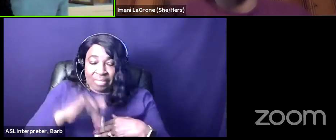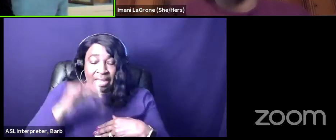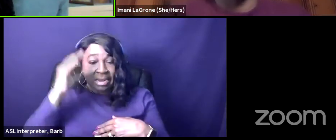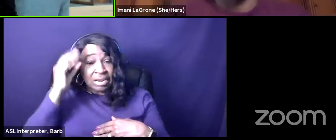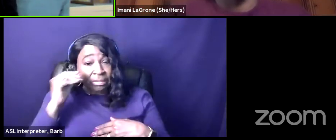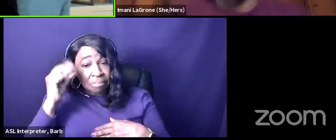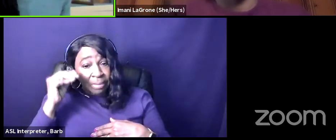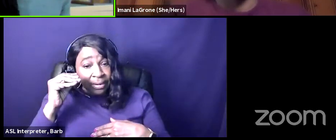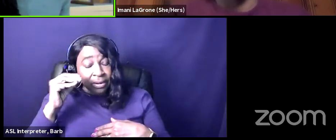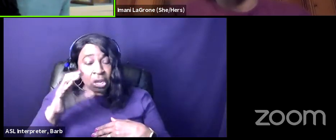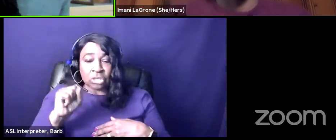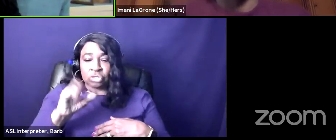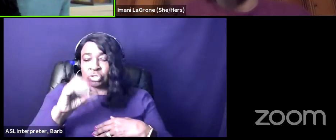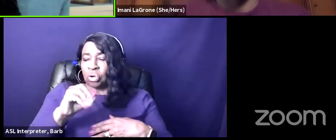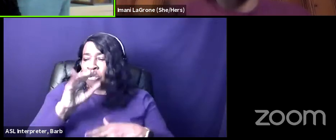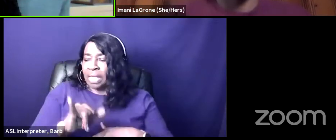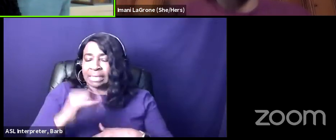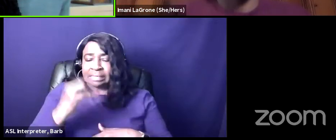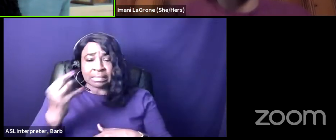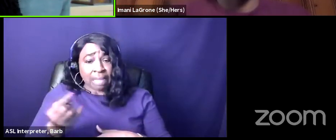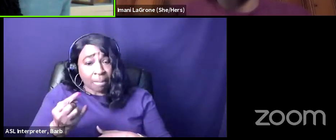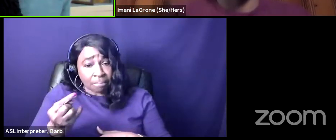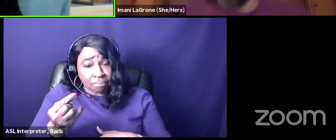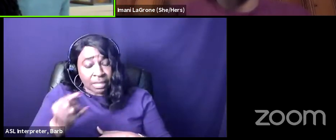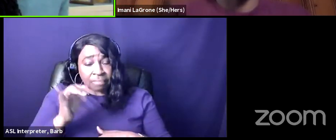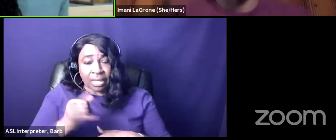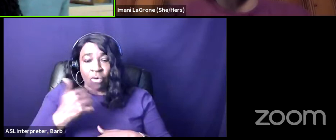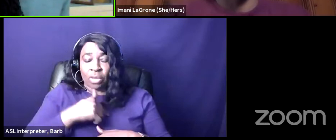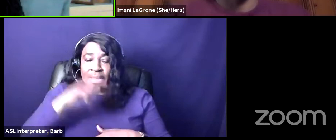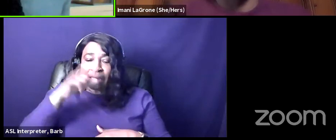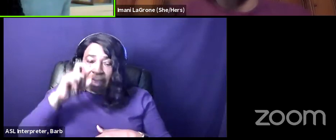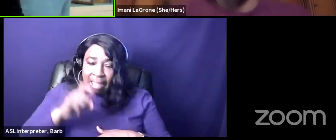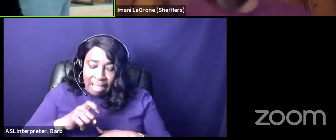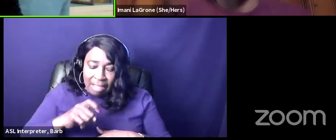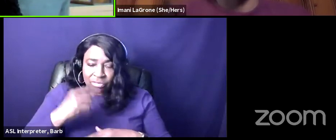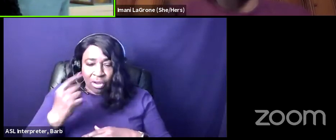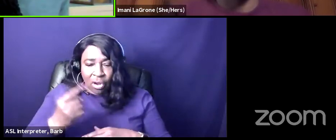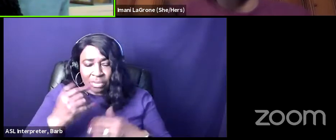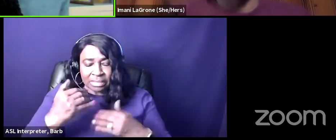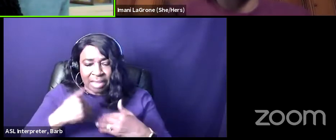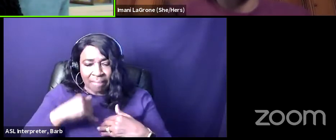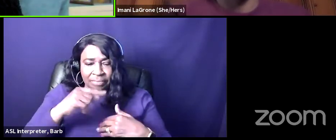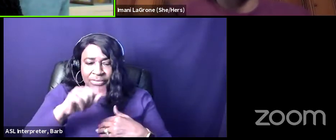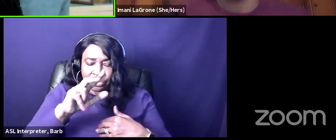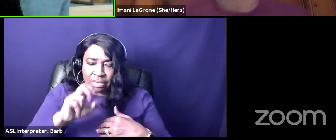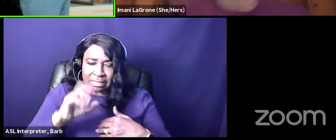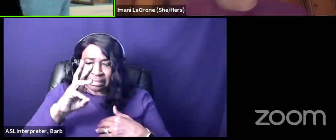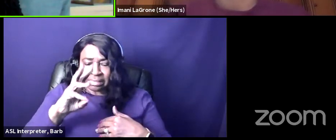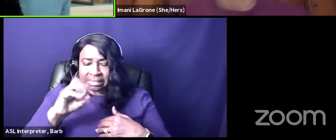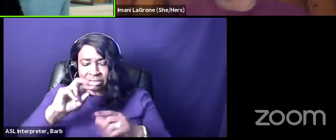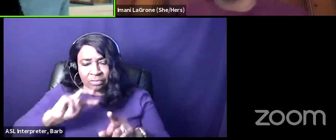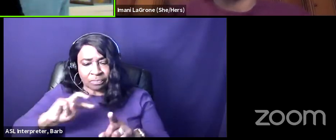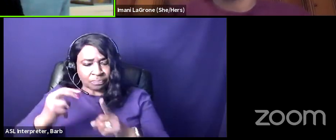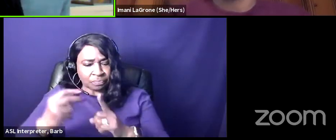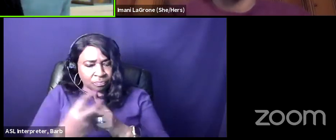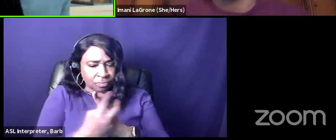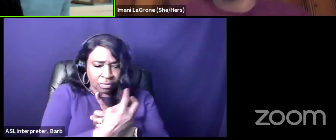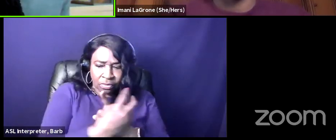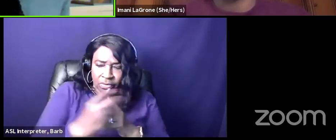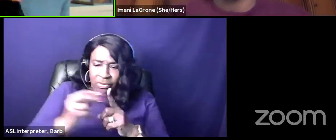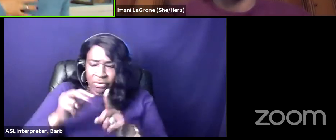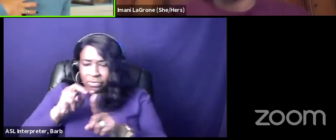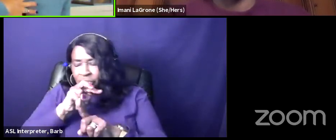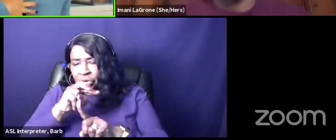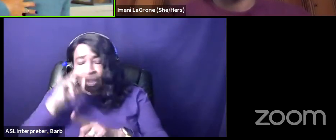that's something that we have to sort of always have this 360 degree view of politics